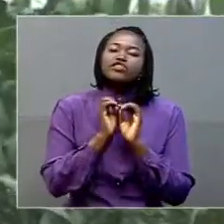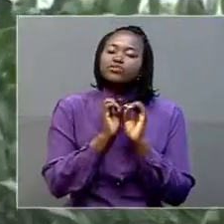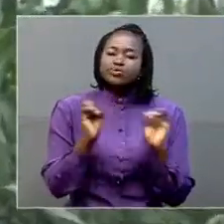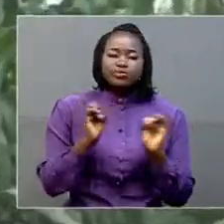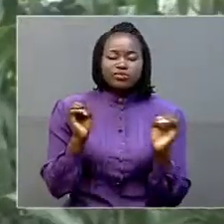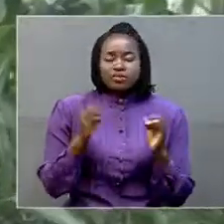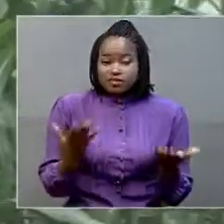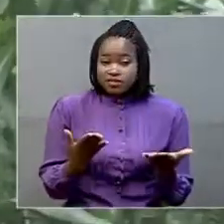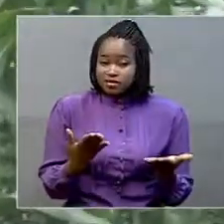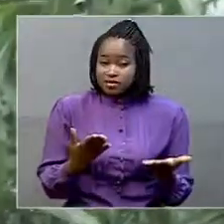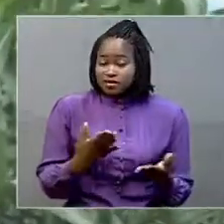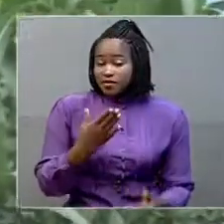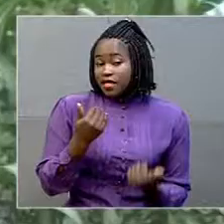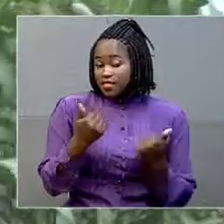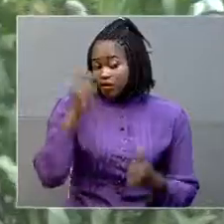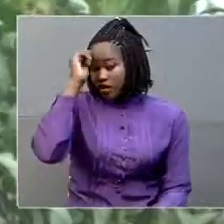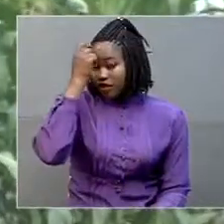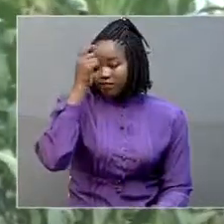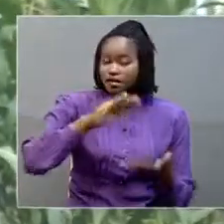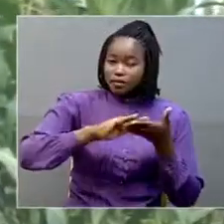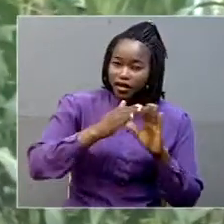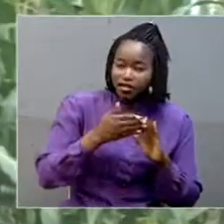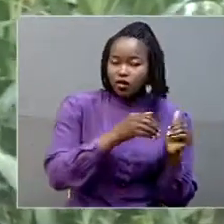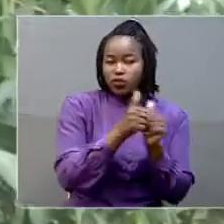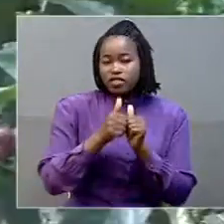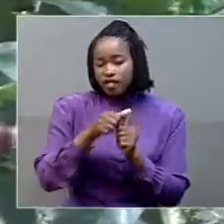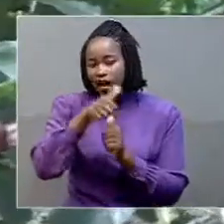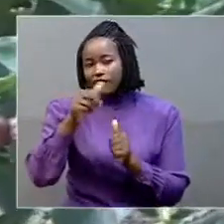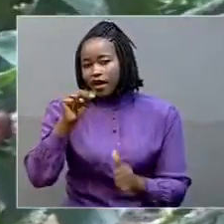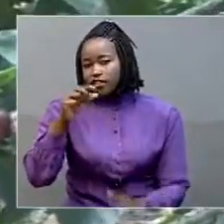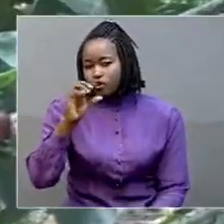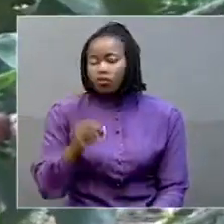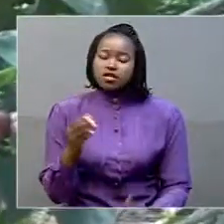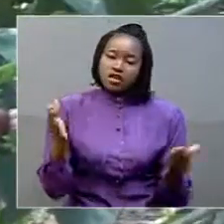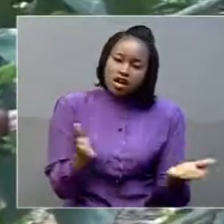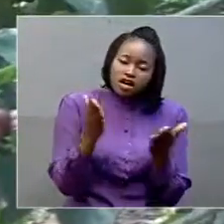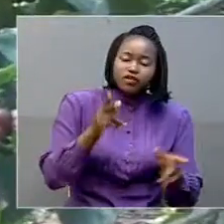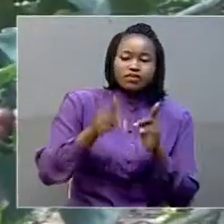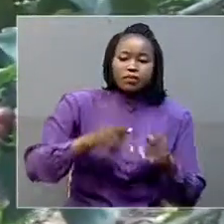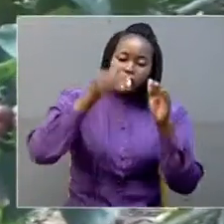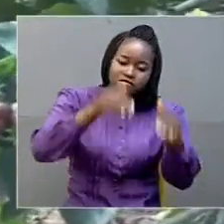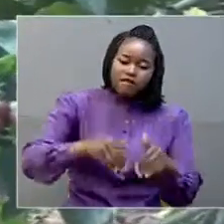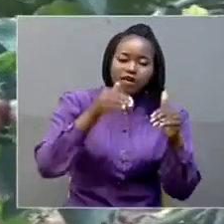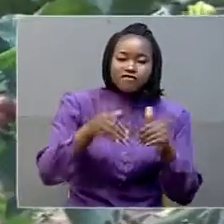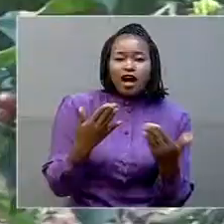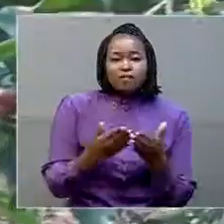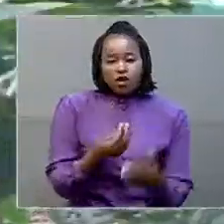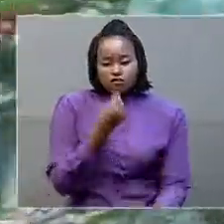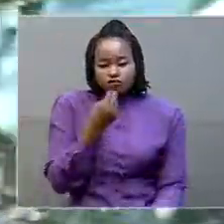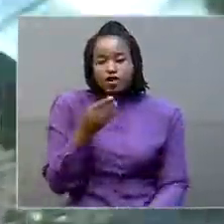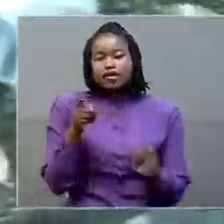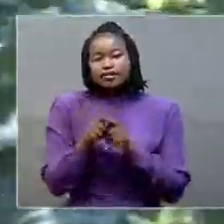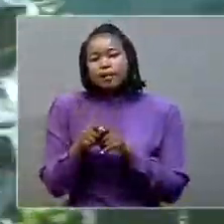potential. Now government is partnering with non-government organizations to encourage farmers engage in both subsistence and commercial